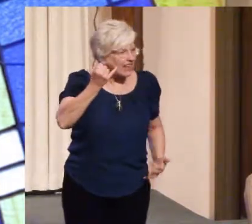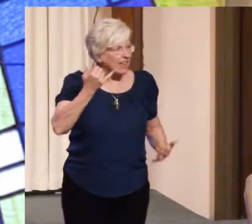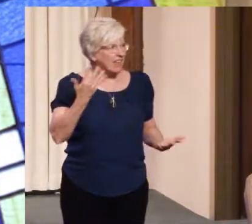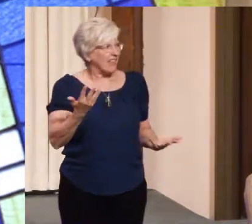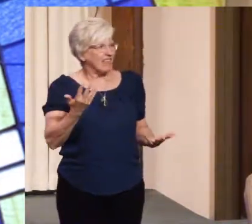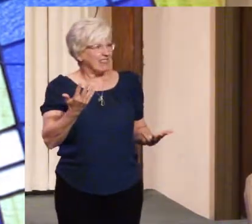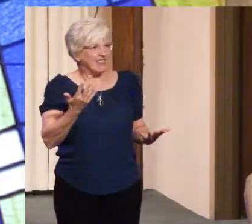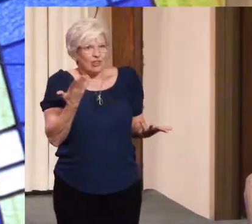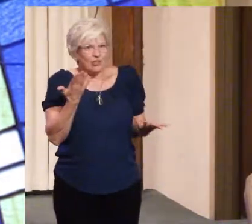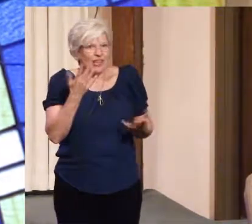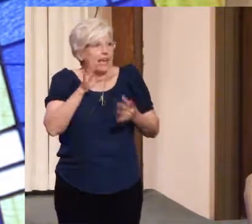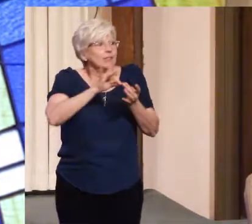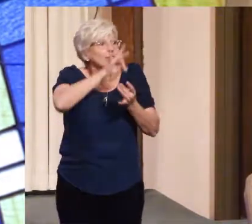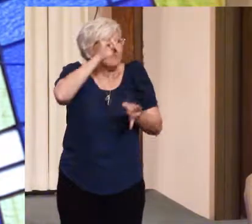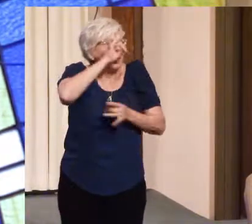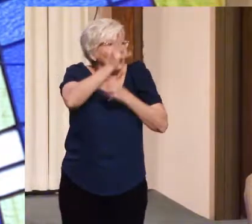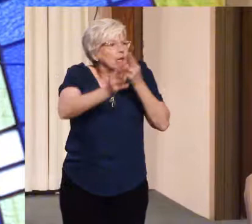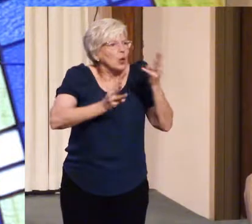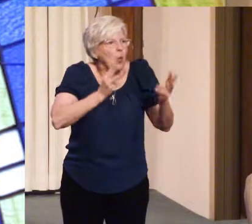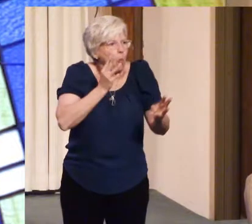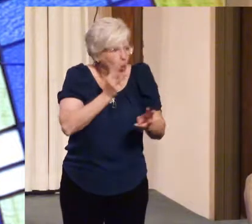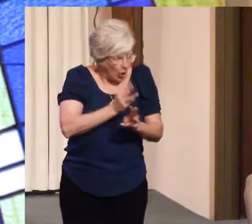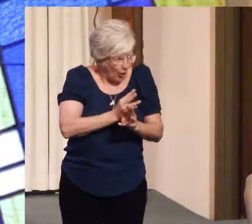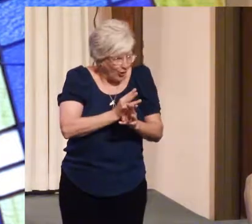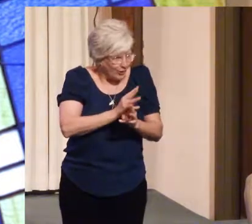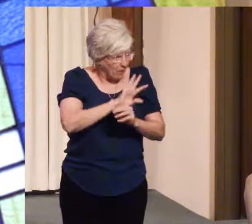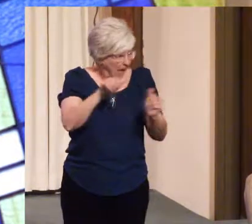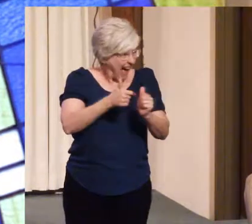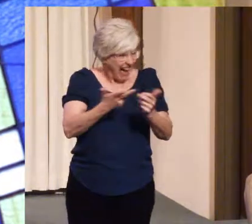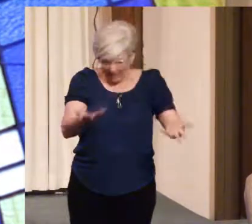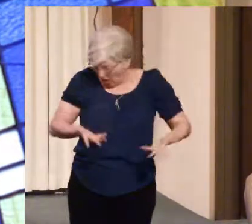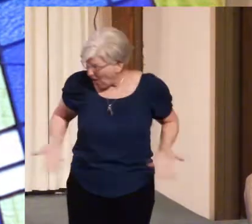is essentially the basis of the work that we do.